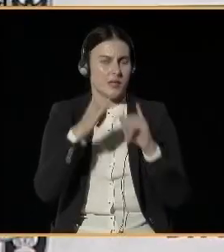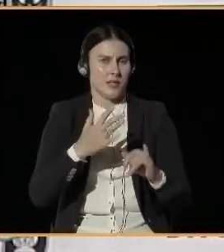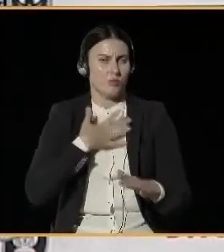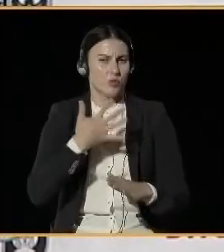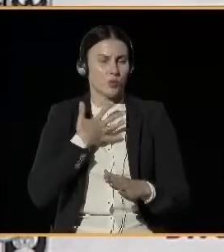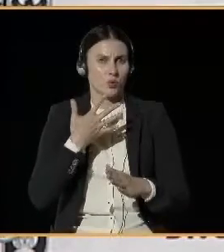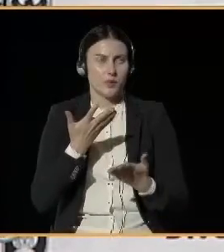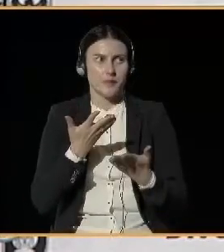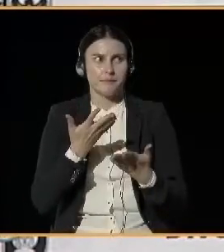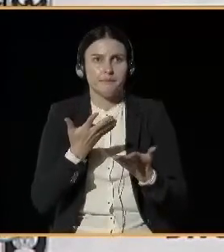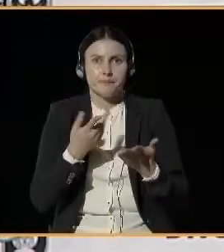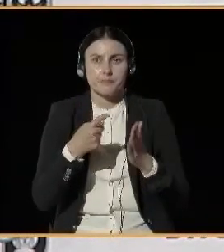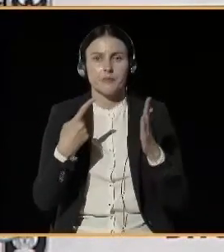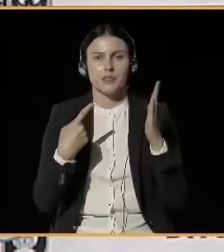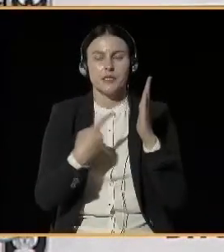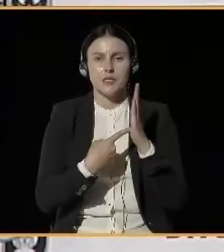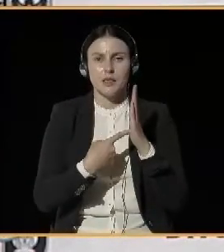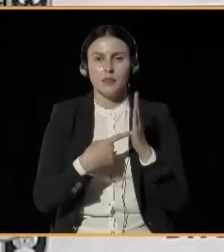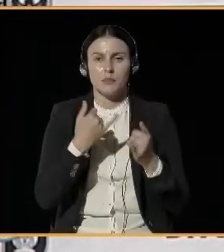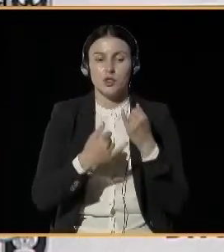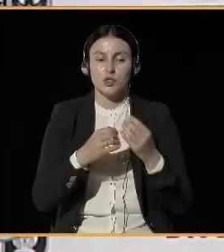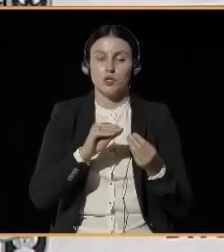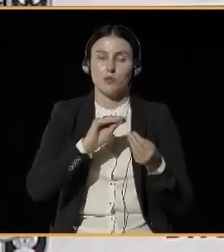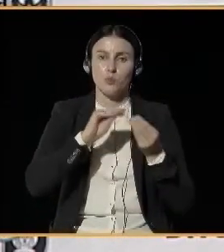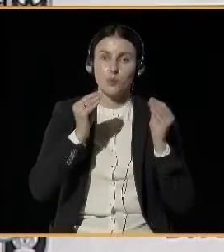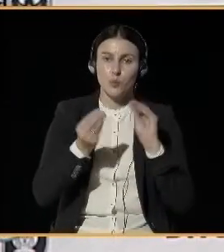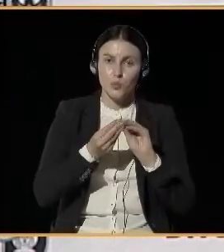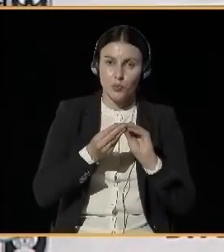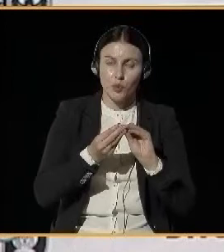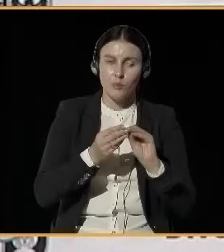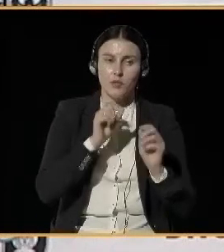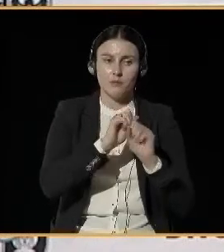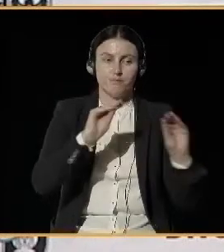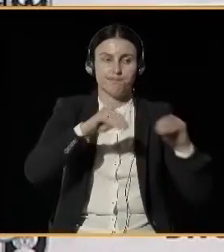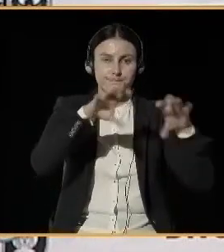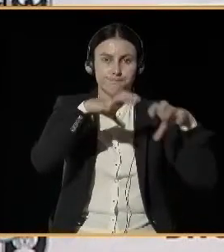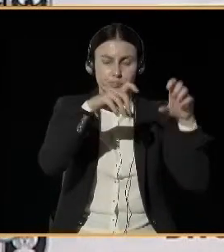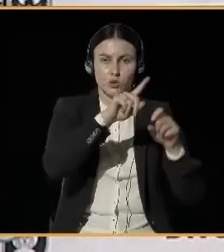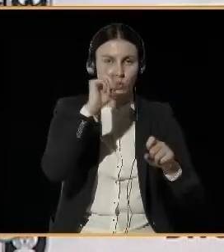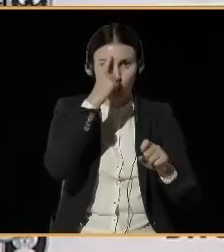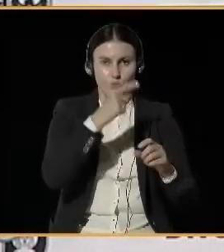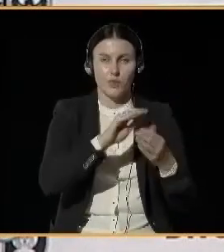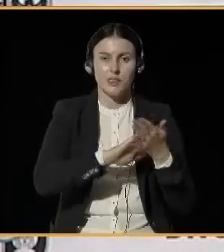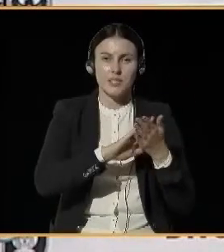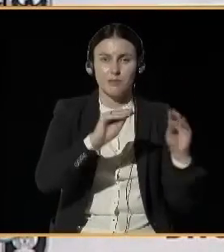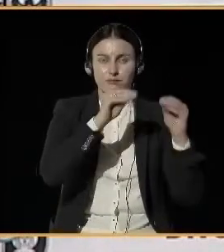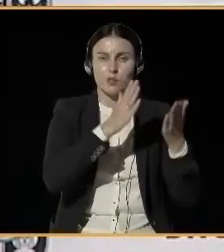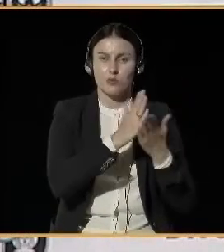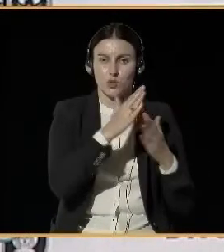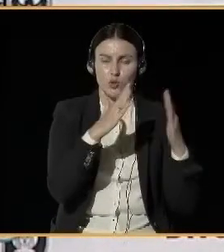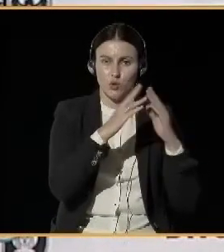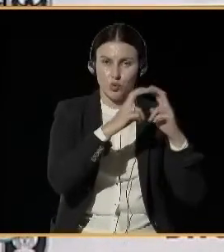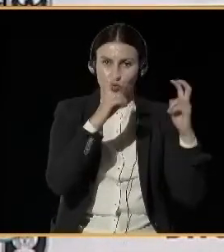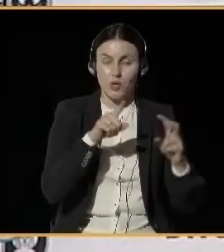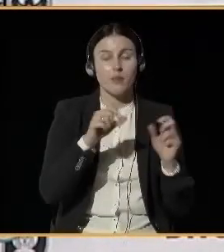sector. This involves much bigger change for the people,